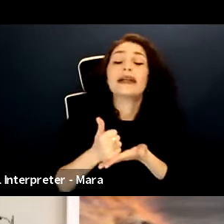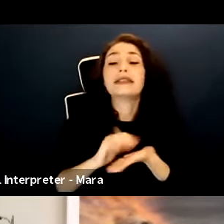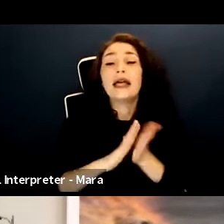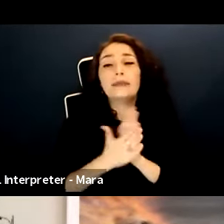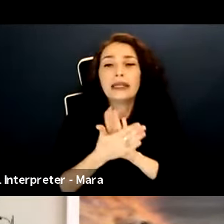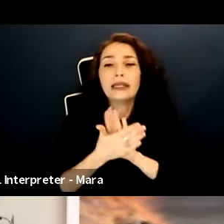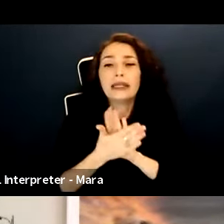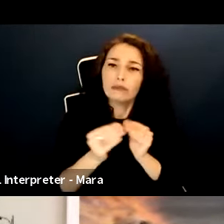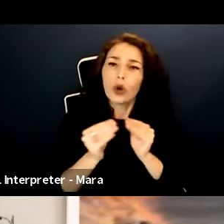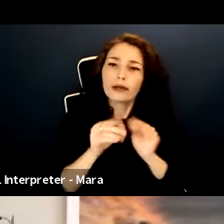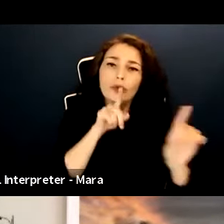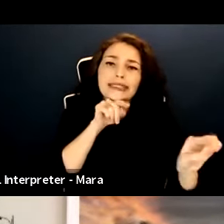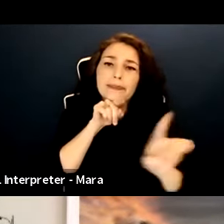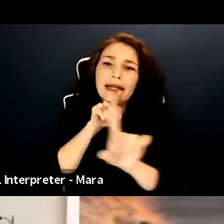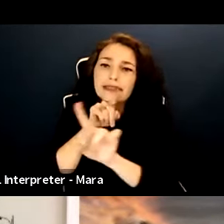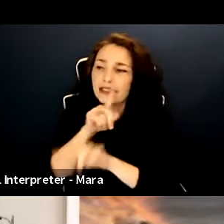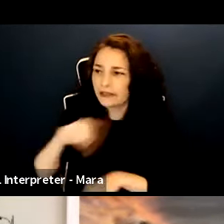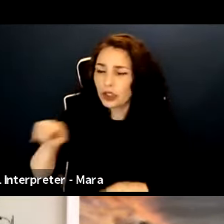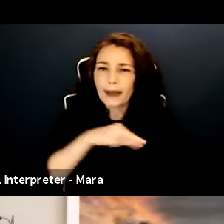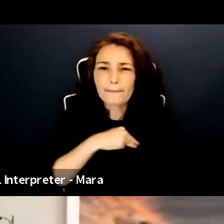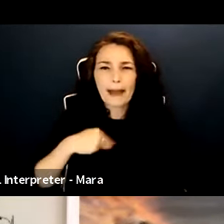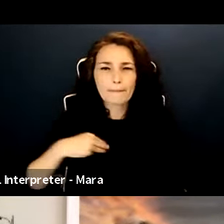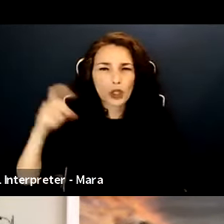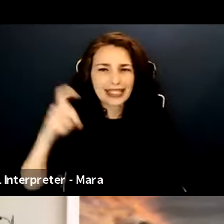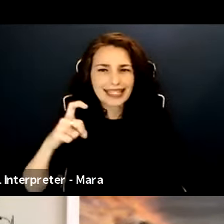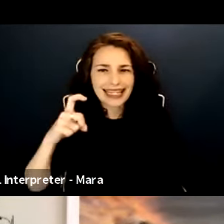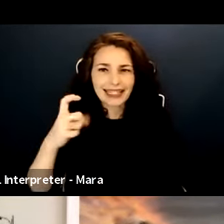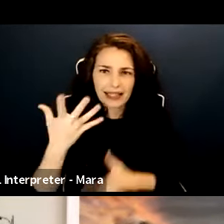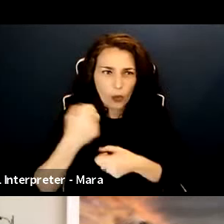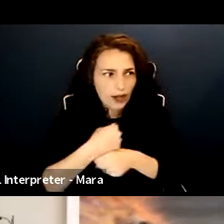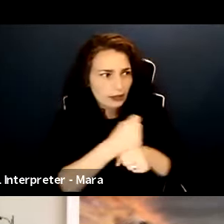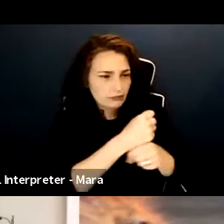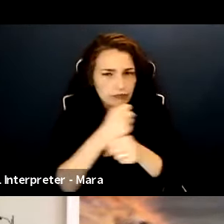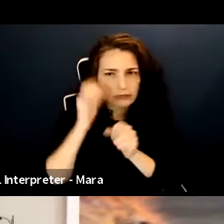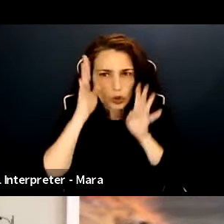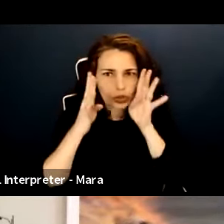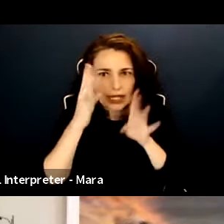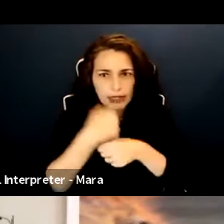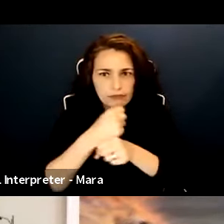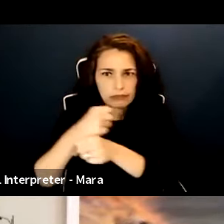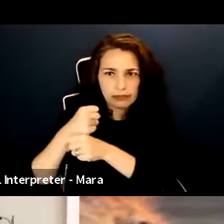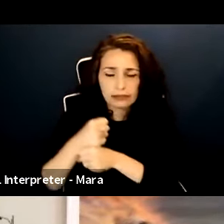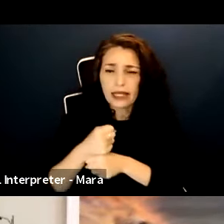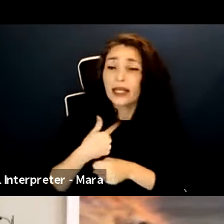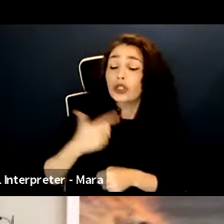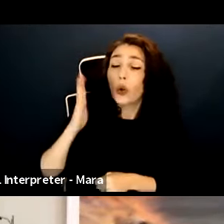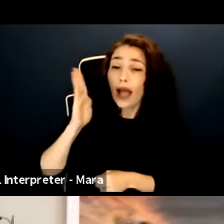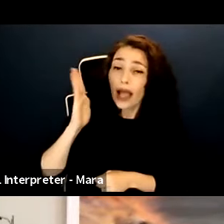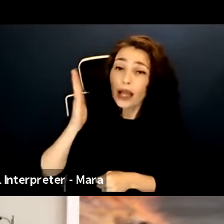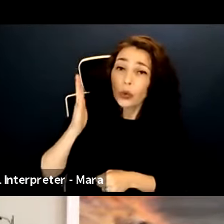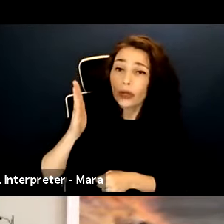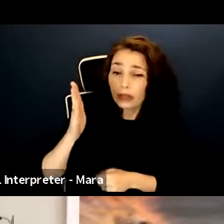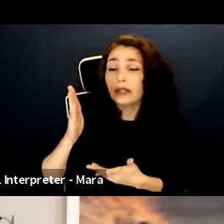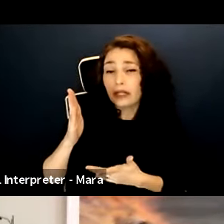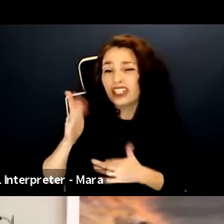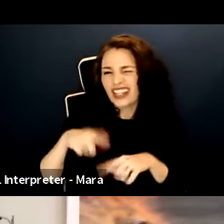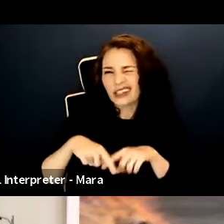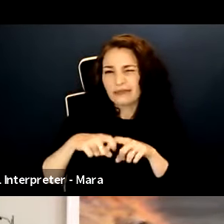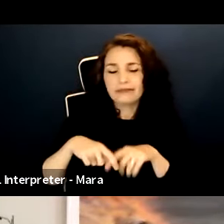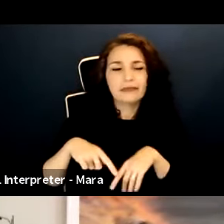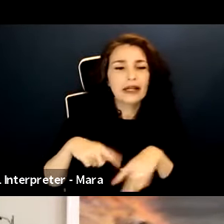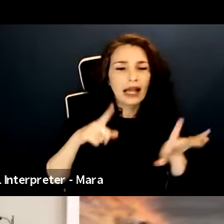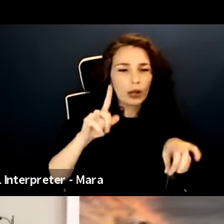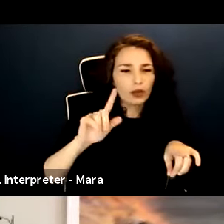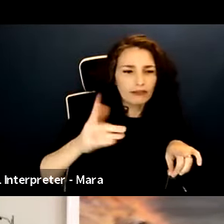needs of our members who are looking to create. So I just want to take a moment before I formally introduce today's moderator, Stacey Travis.